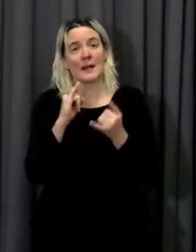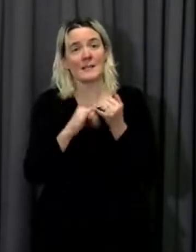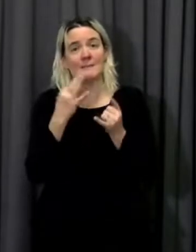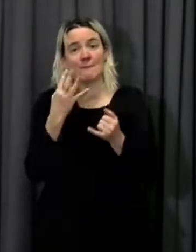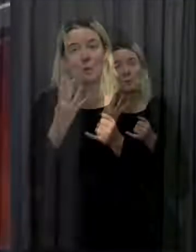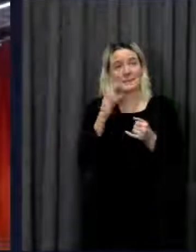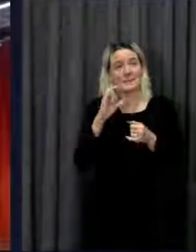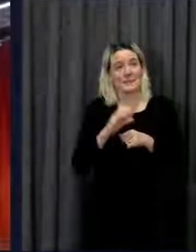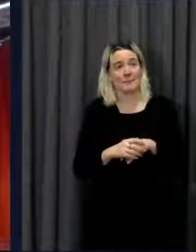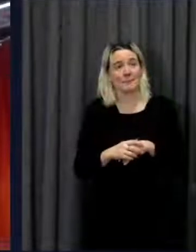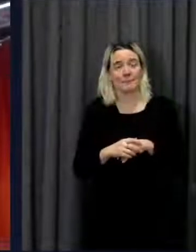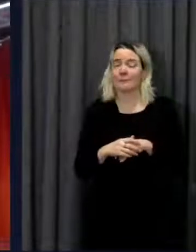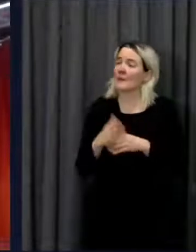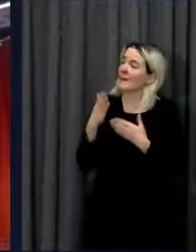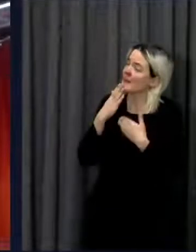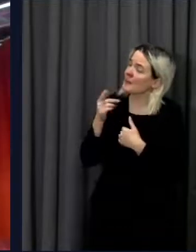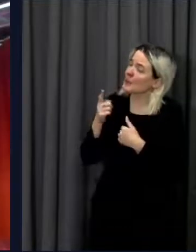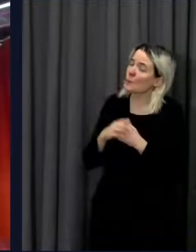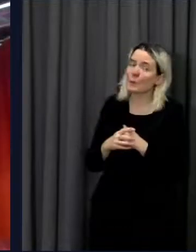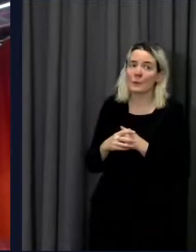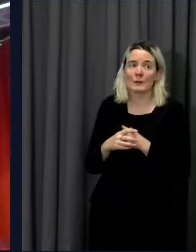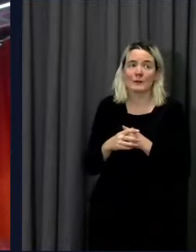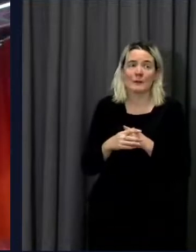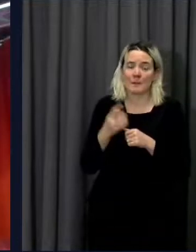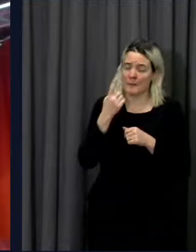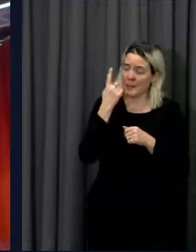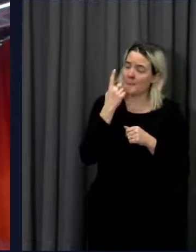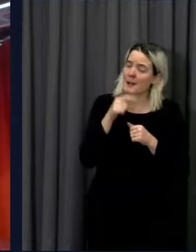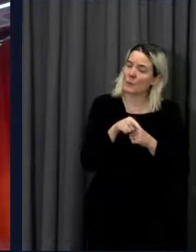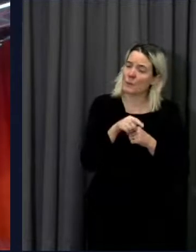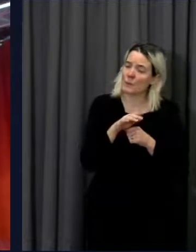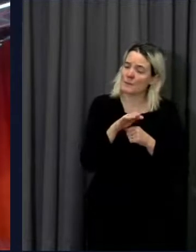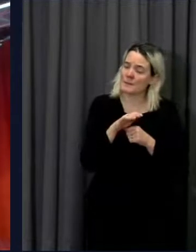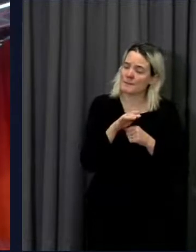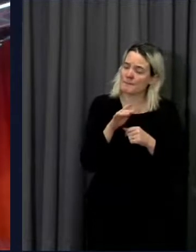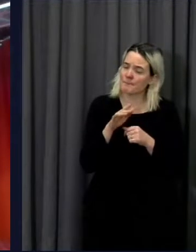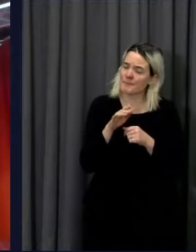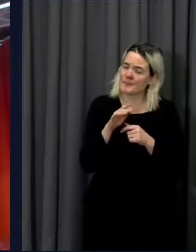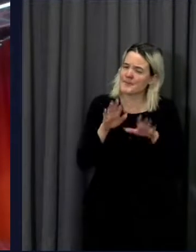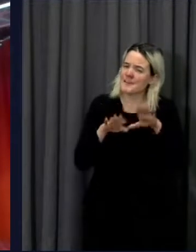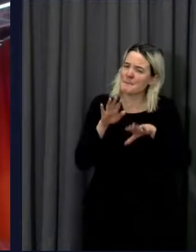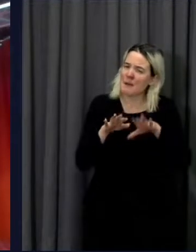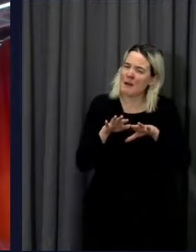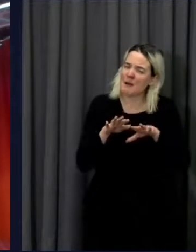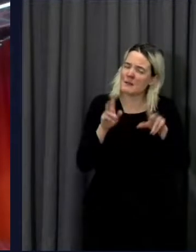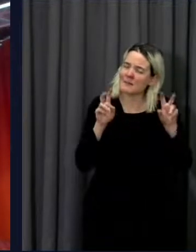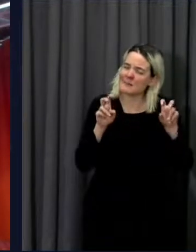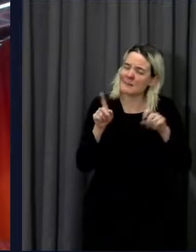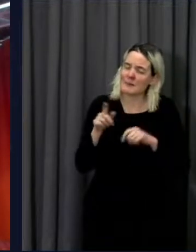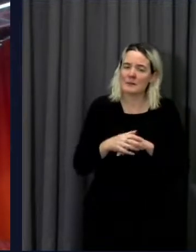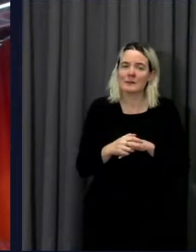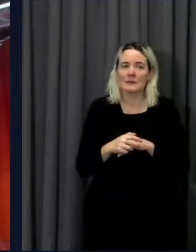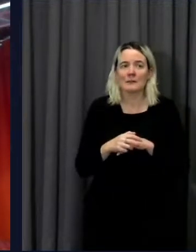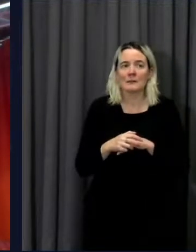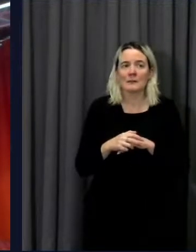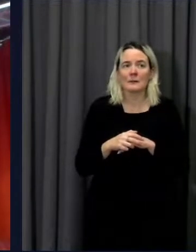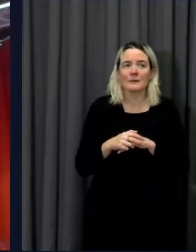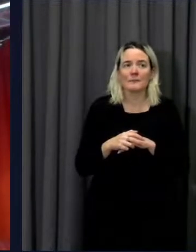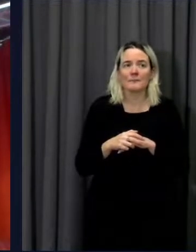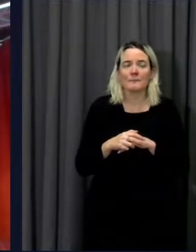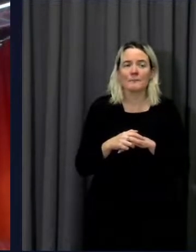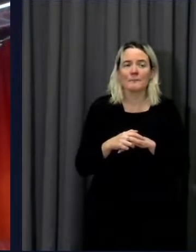yes thank you very much minister continuing in the same vein really so what extent are you concerned that a point comes where